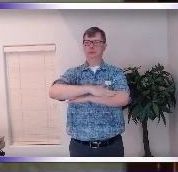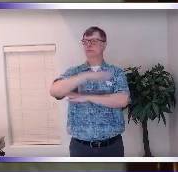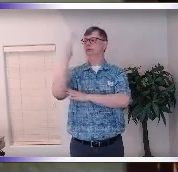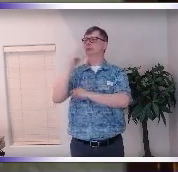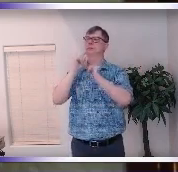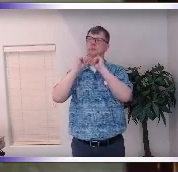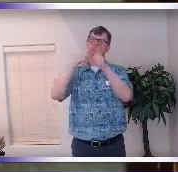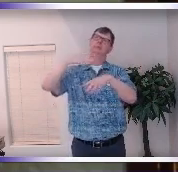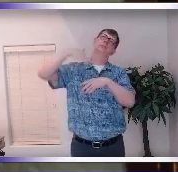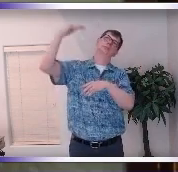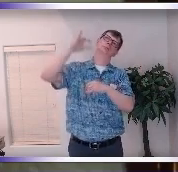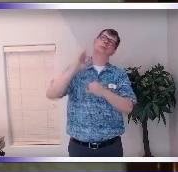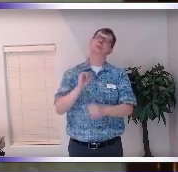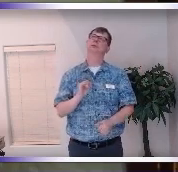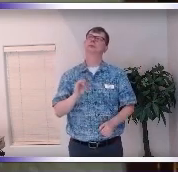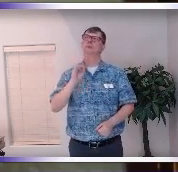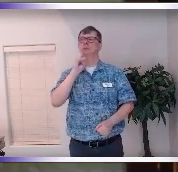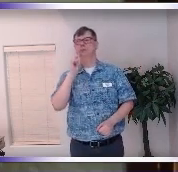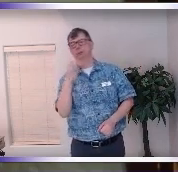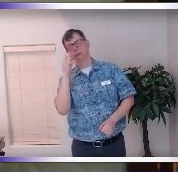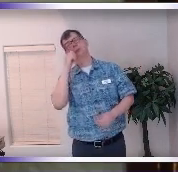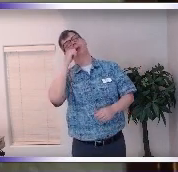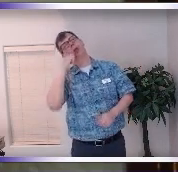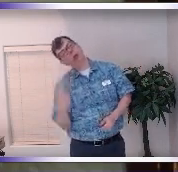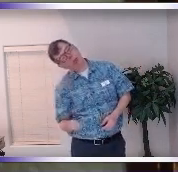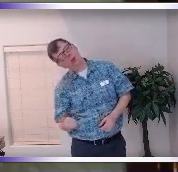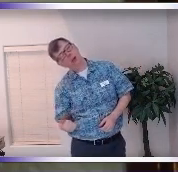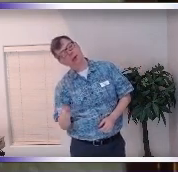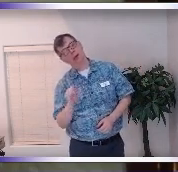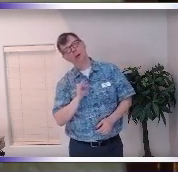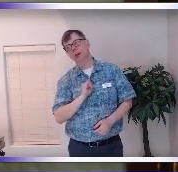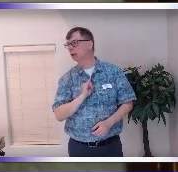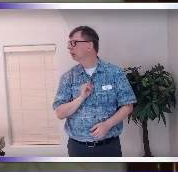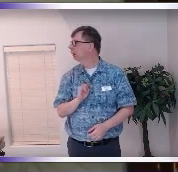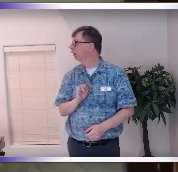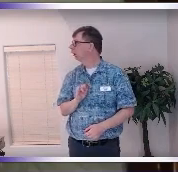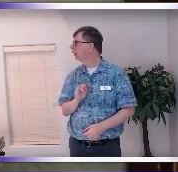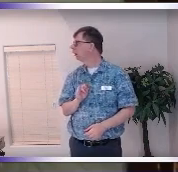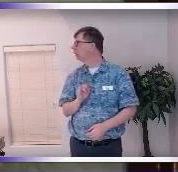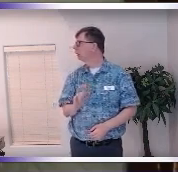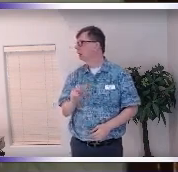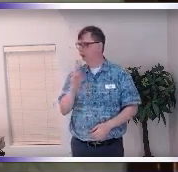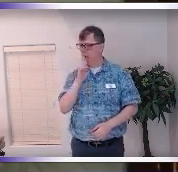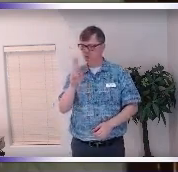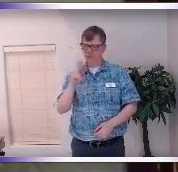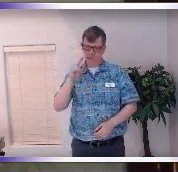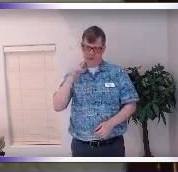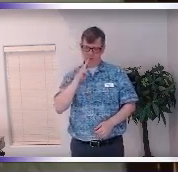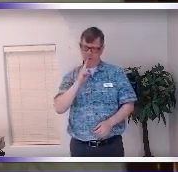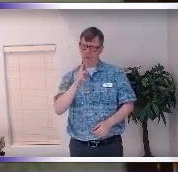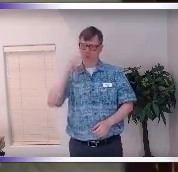title is the mundane sigh I don't know that I that type I don't know that that's my favorite talk title but